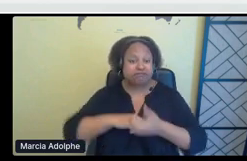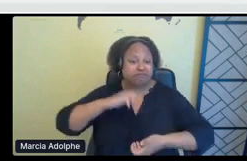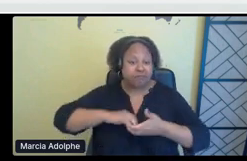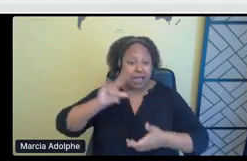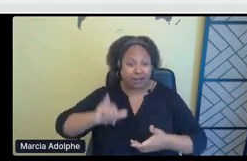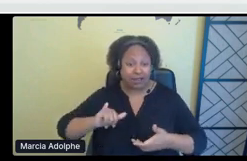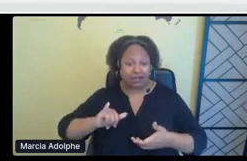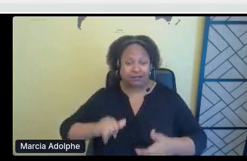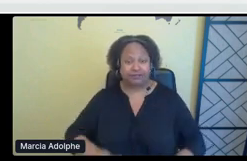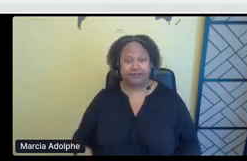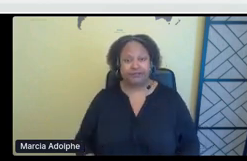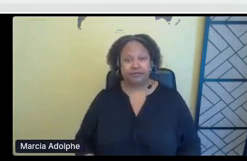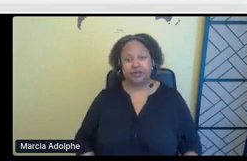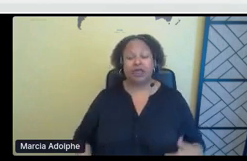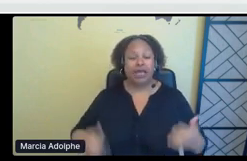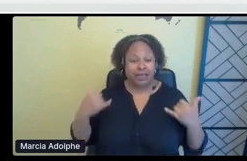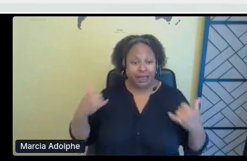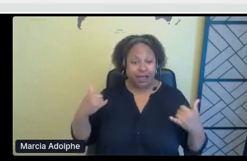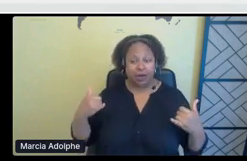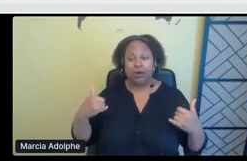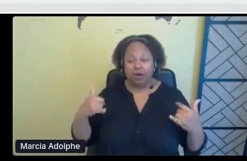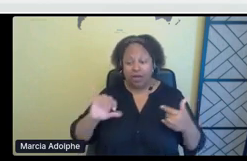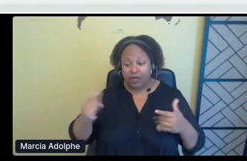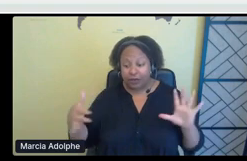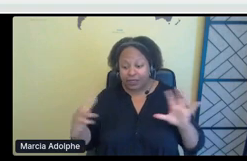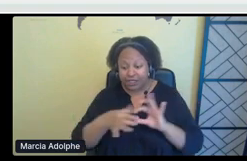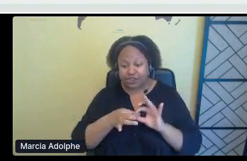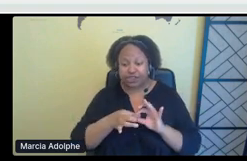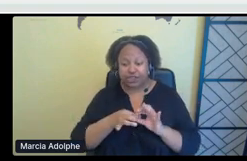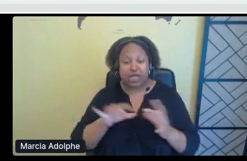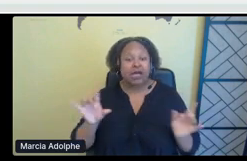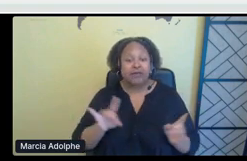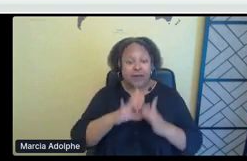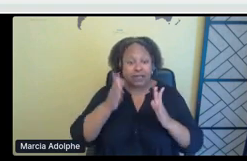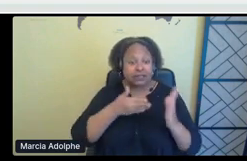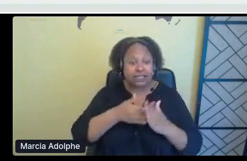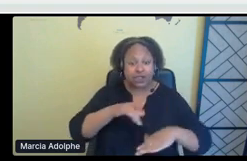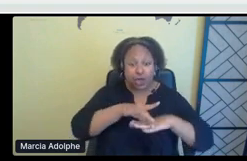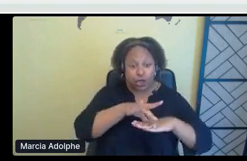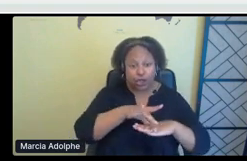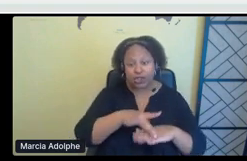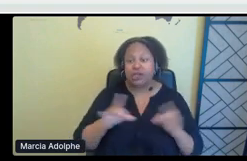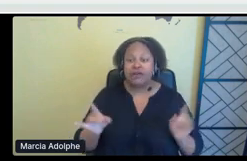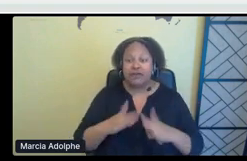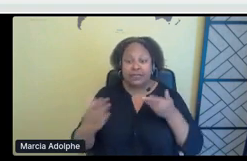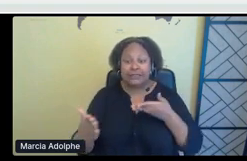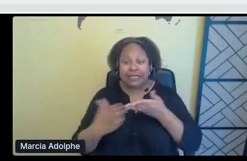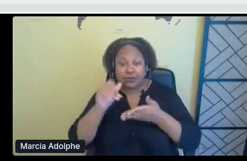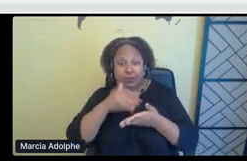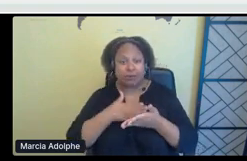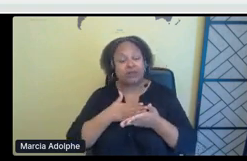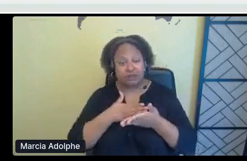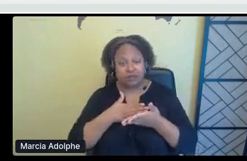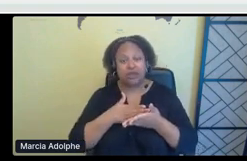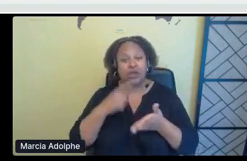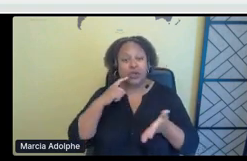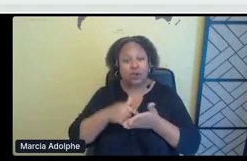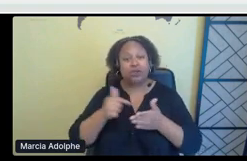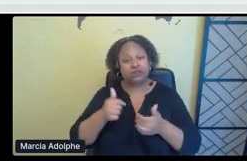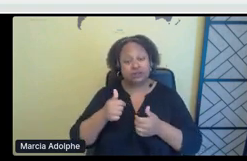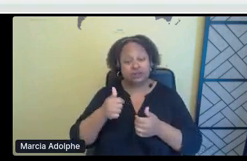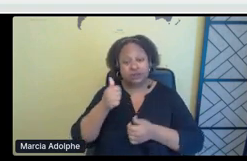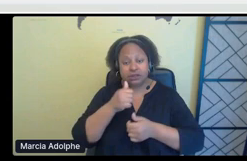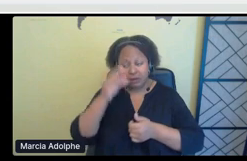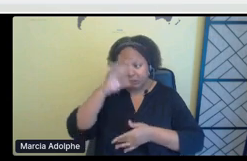violence against the earth and violence against women, um, and how colonial values of patriarchy, capitalism, exploit the land and